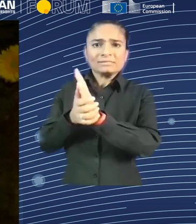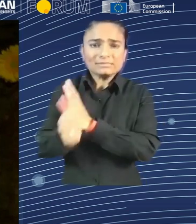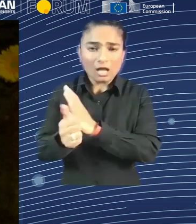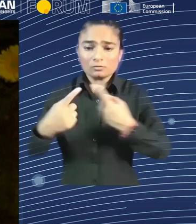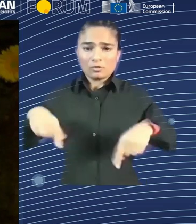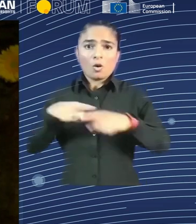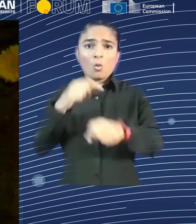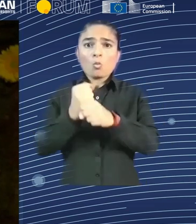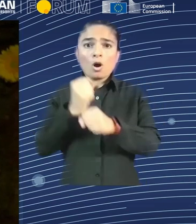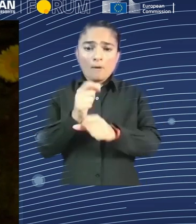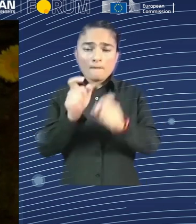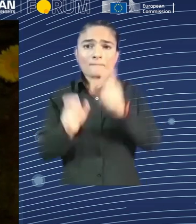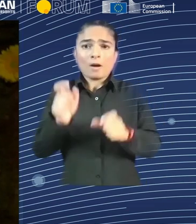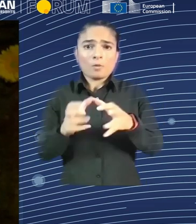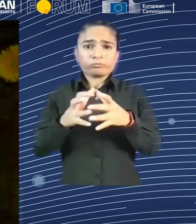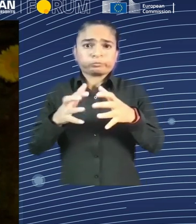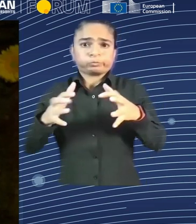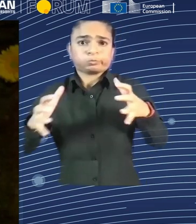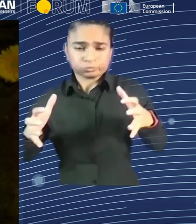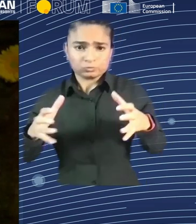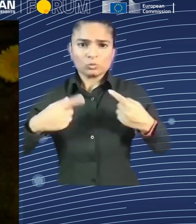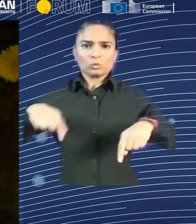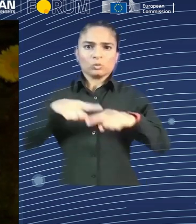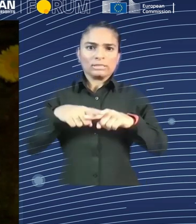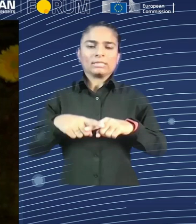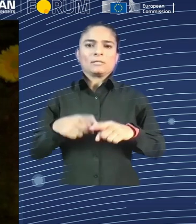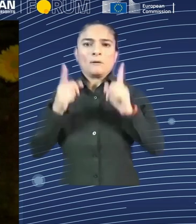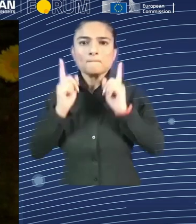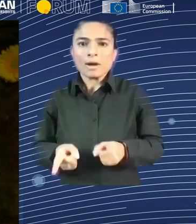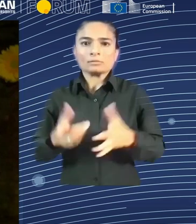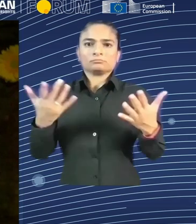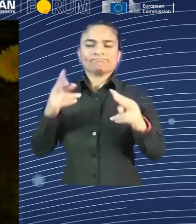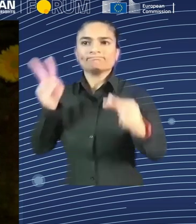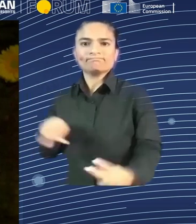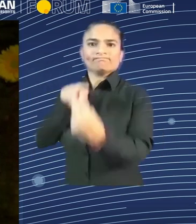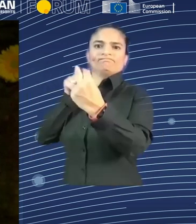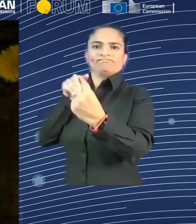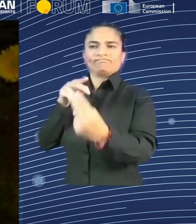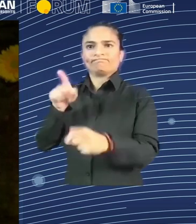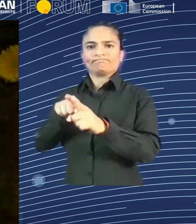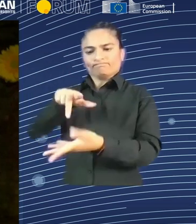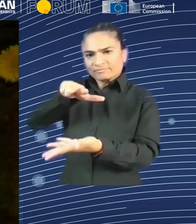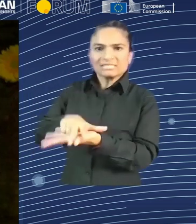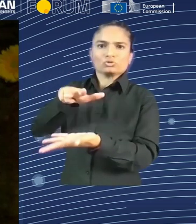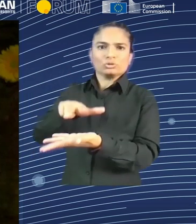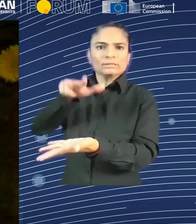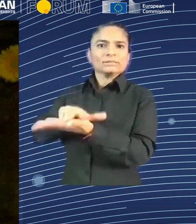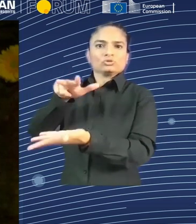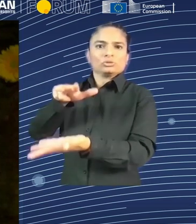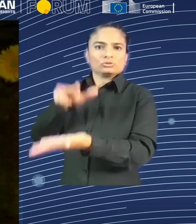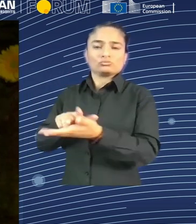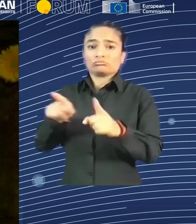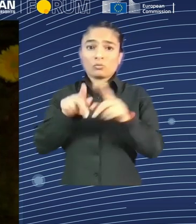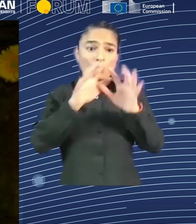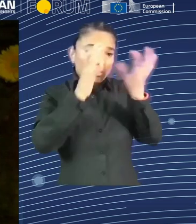which joins the green and the digital transition. For this, I congratulate with this new platform